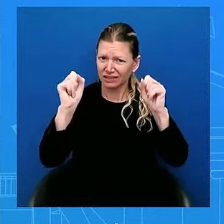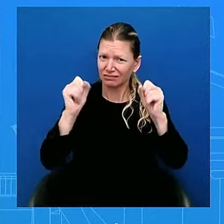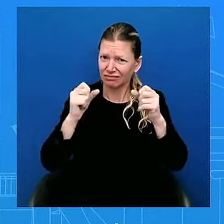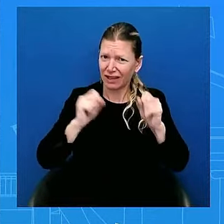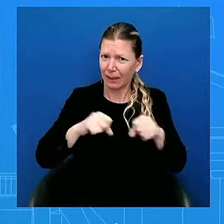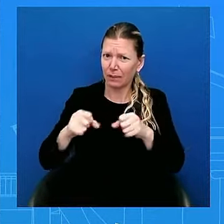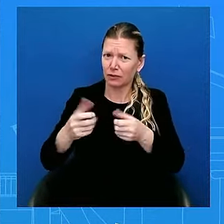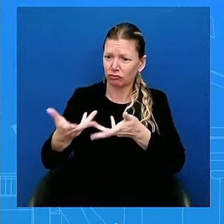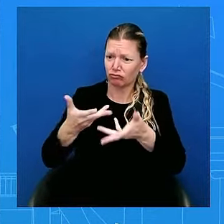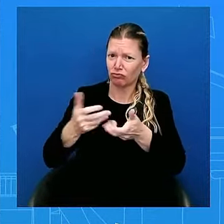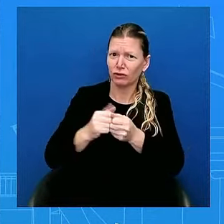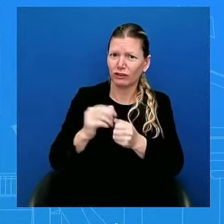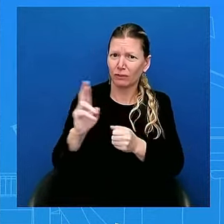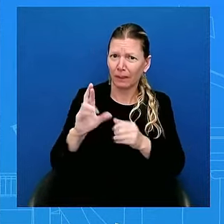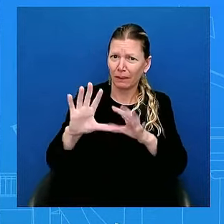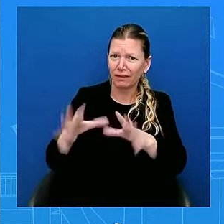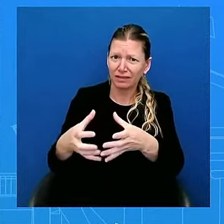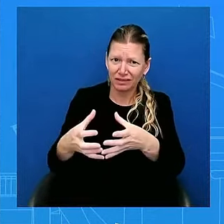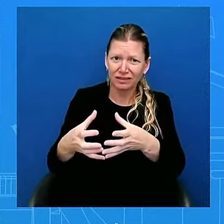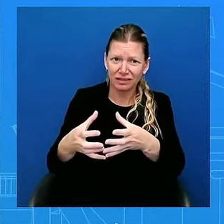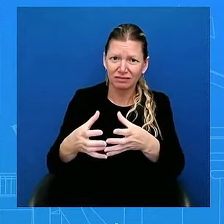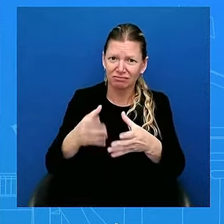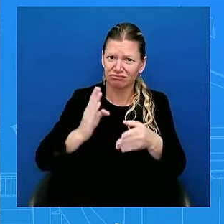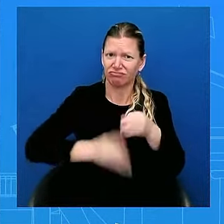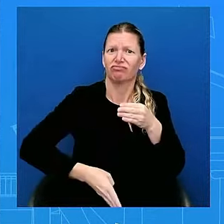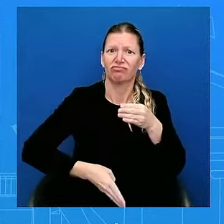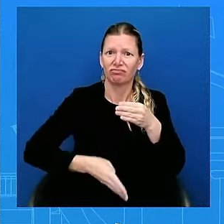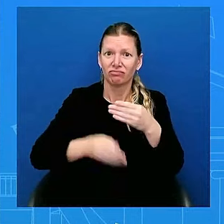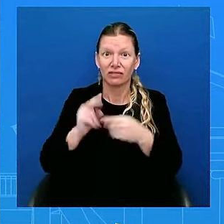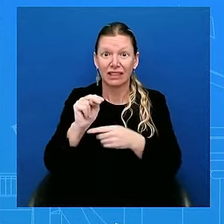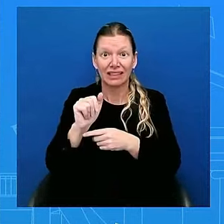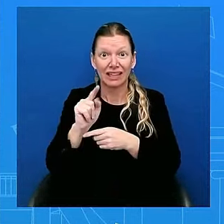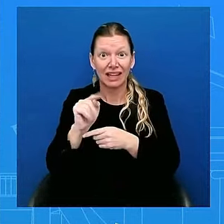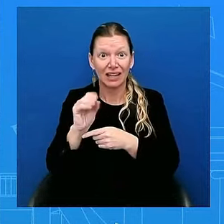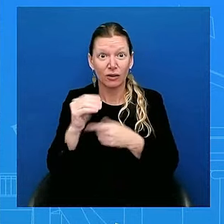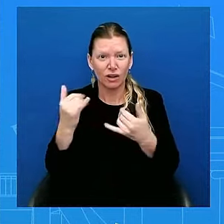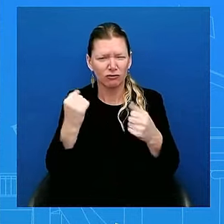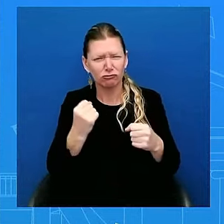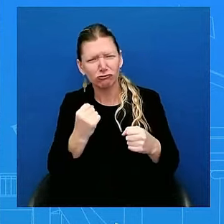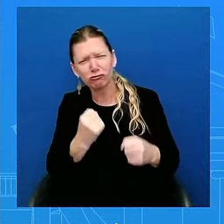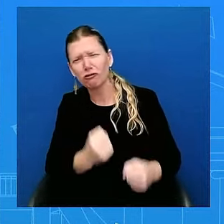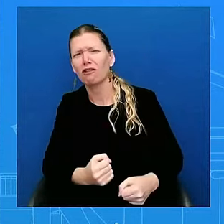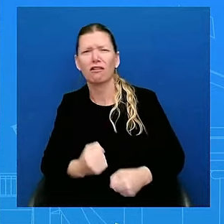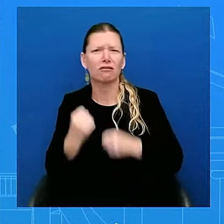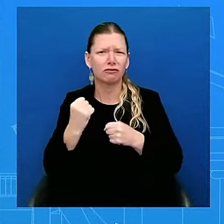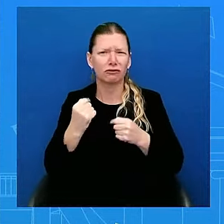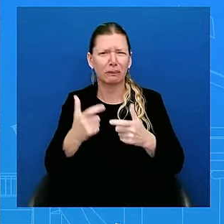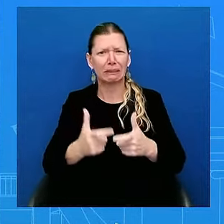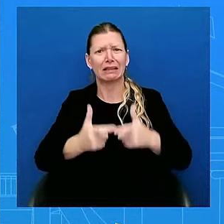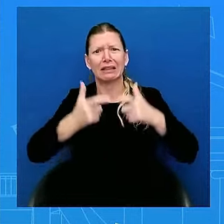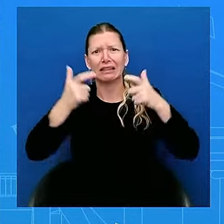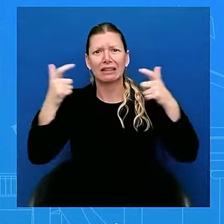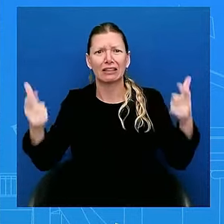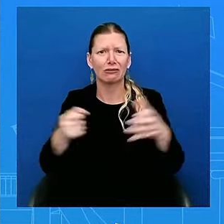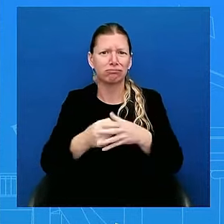I'm just naming a few things that the president's been able to do. Look, both of them, the president and the vice president, are proud to have delivered